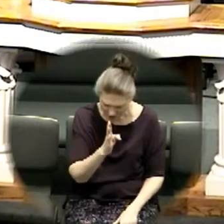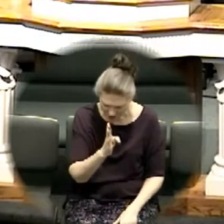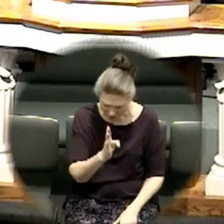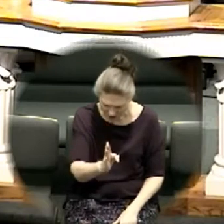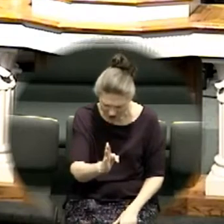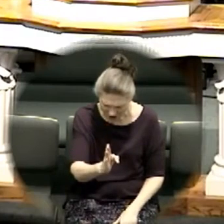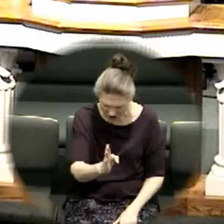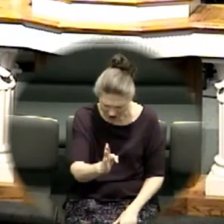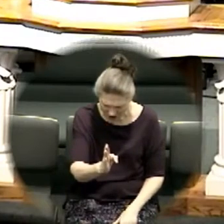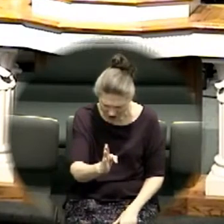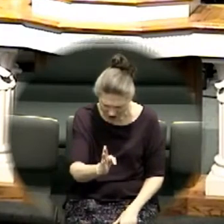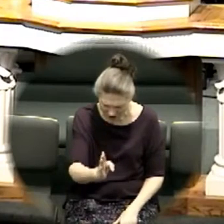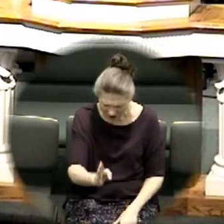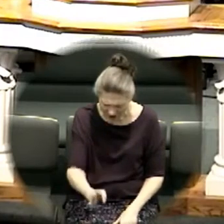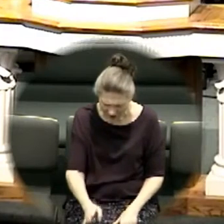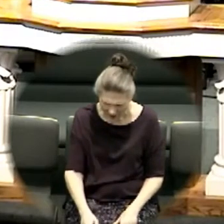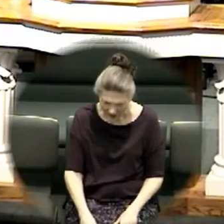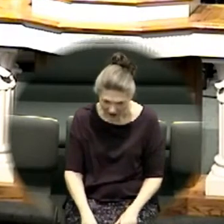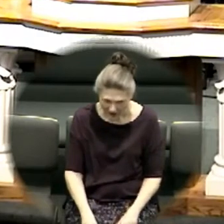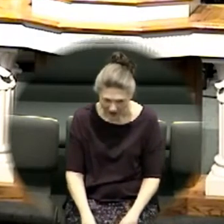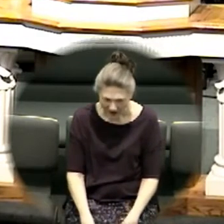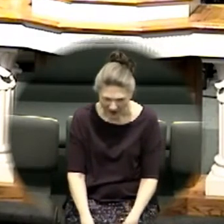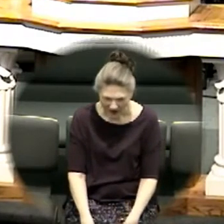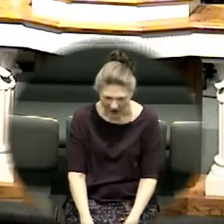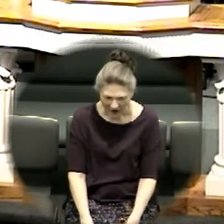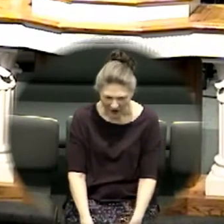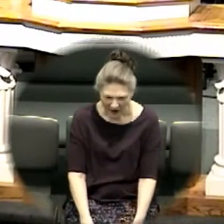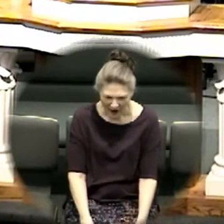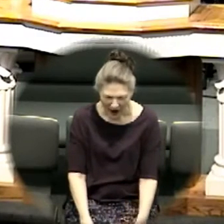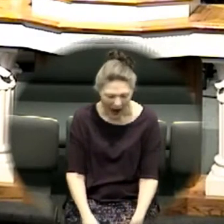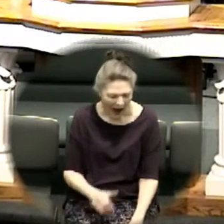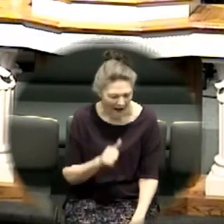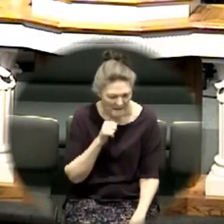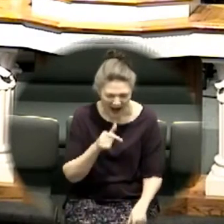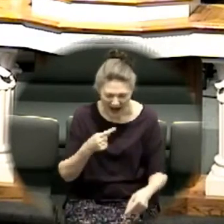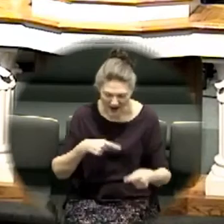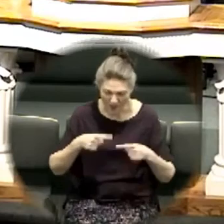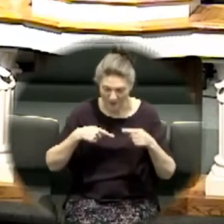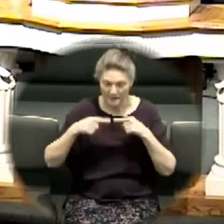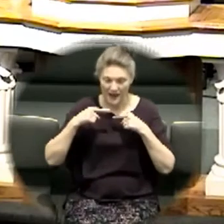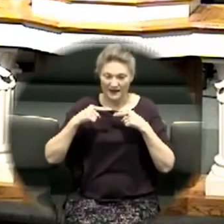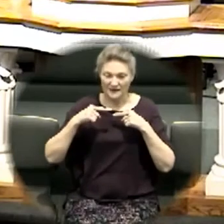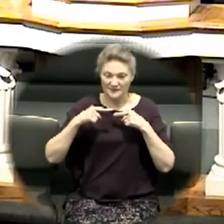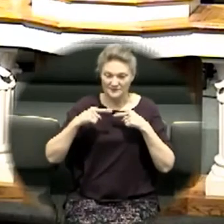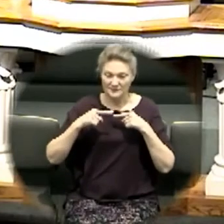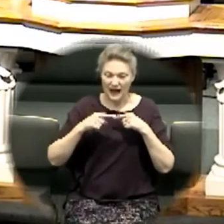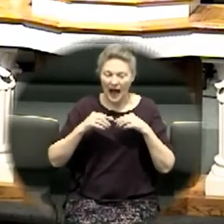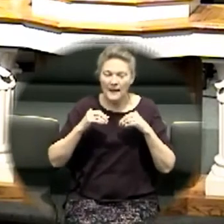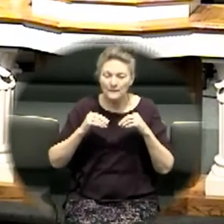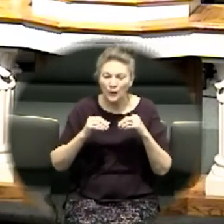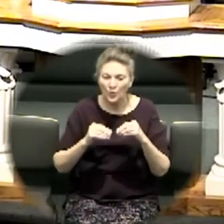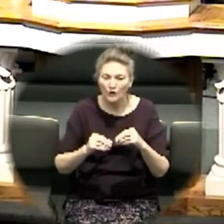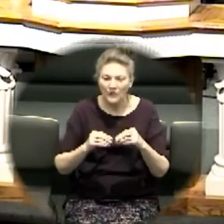forward I'm not going back moving ahead